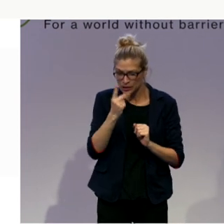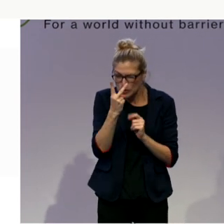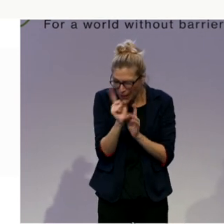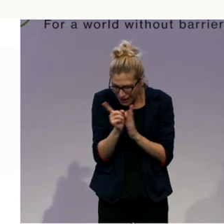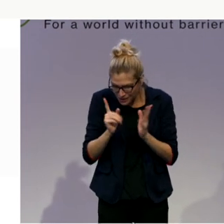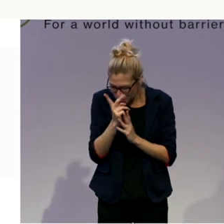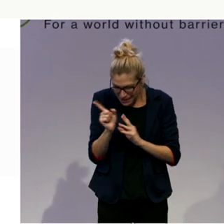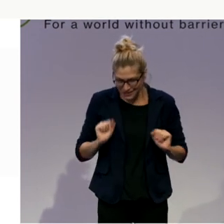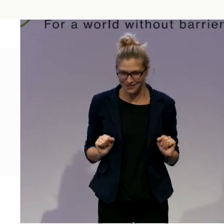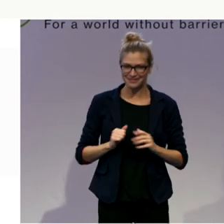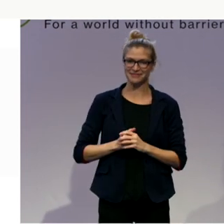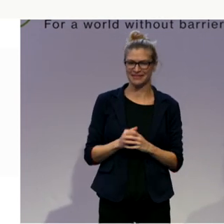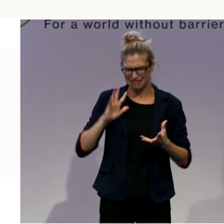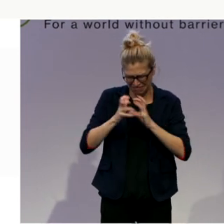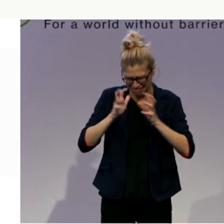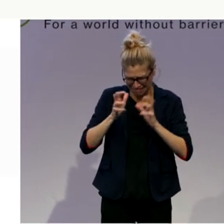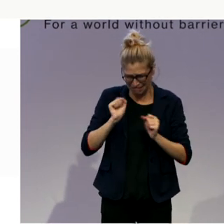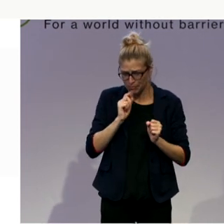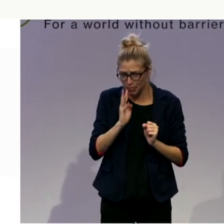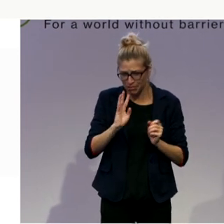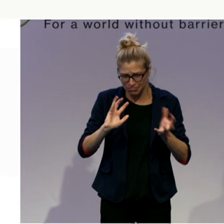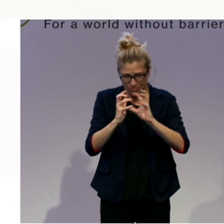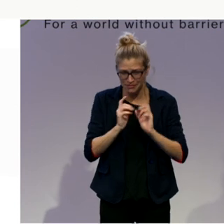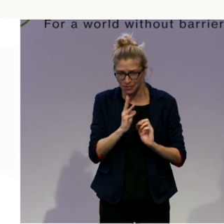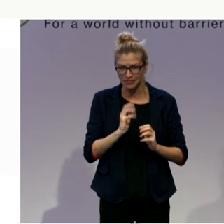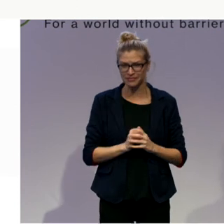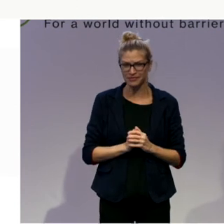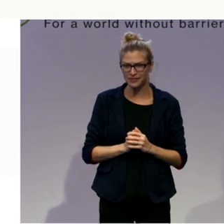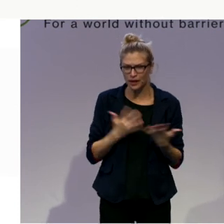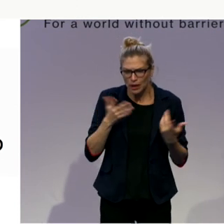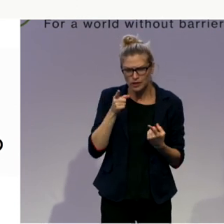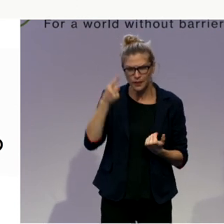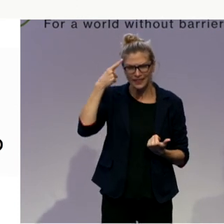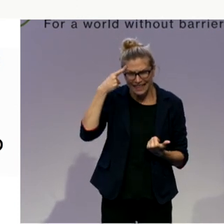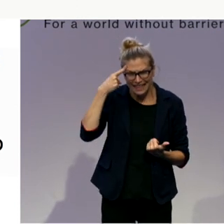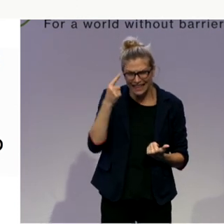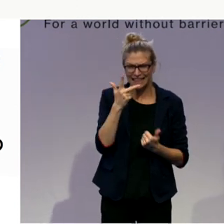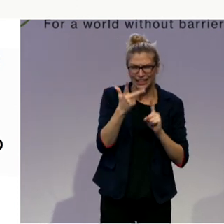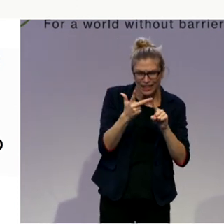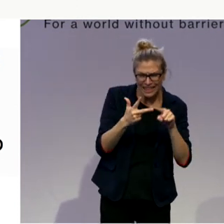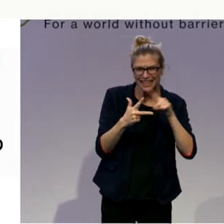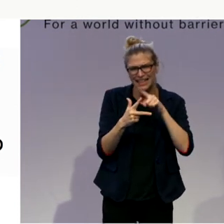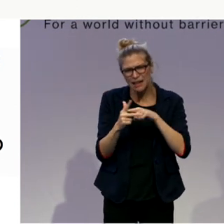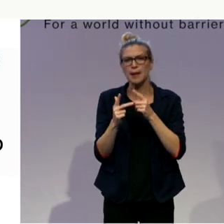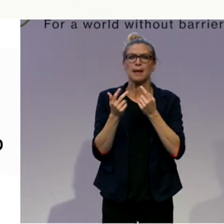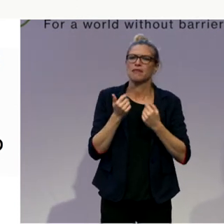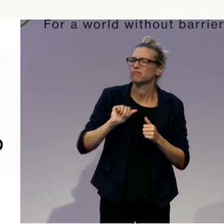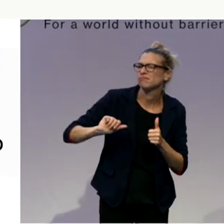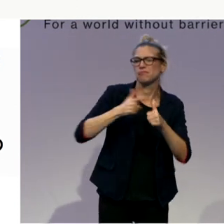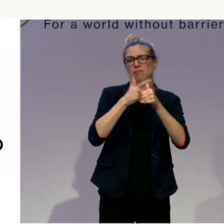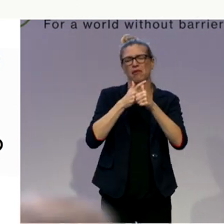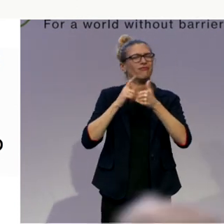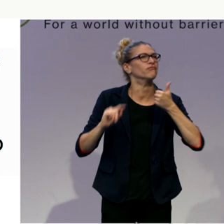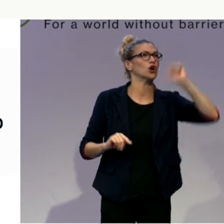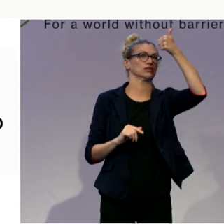sum up what do you think of the three most pertinent points that what